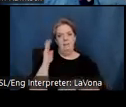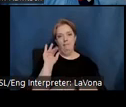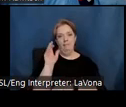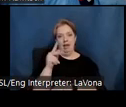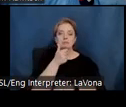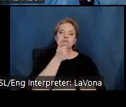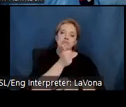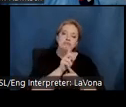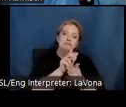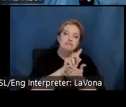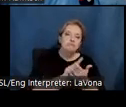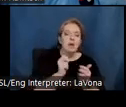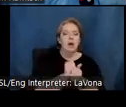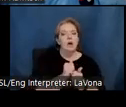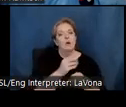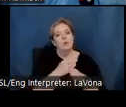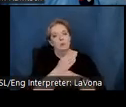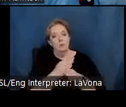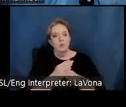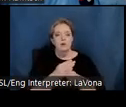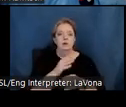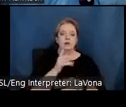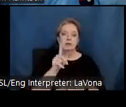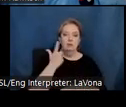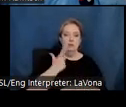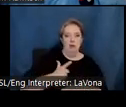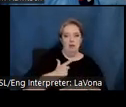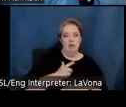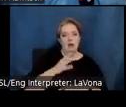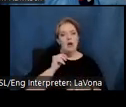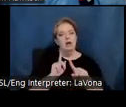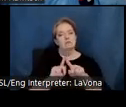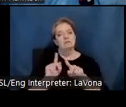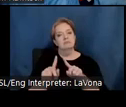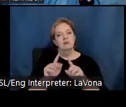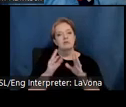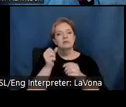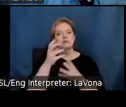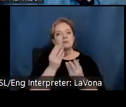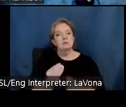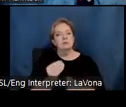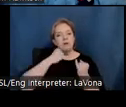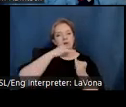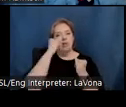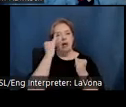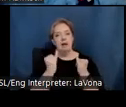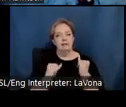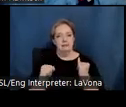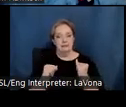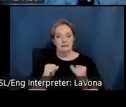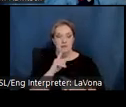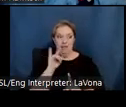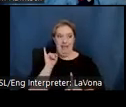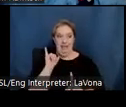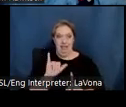wood and leather, with subtle sculpted lines, unlike those of many traditional chairs. The commission was a lucky break for